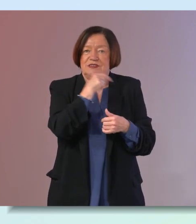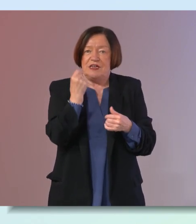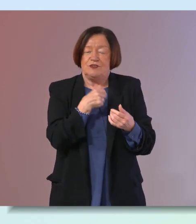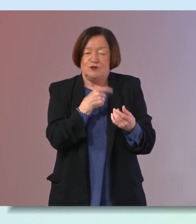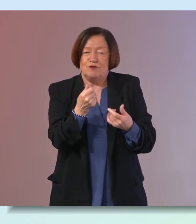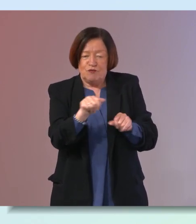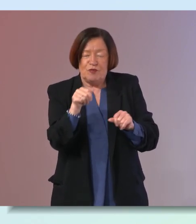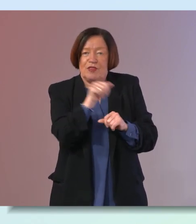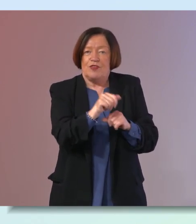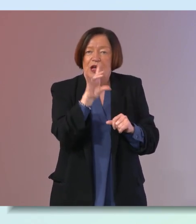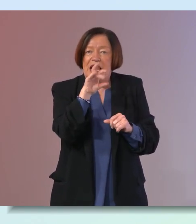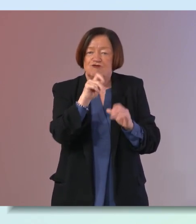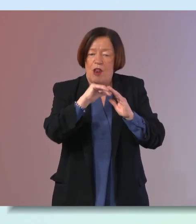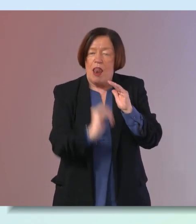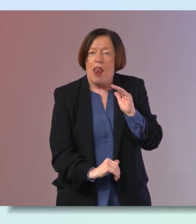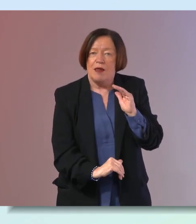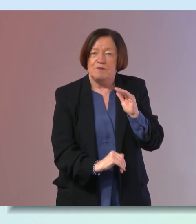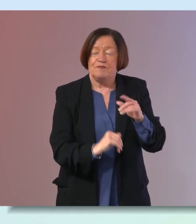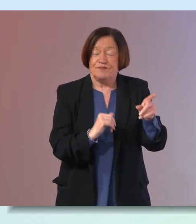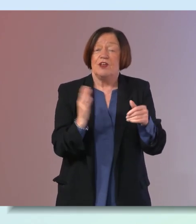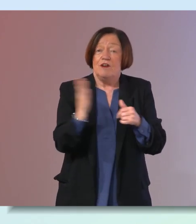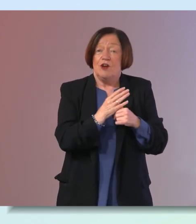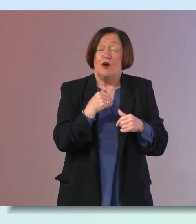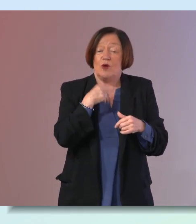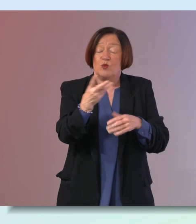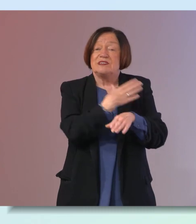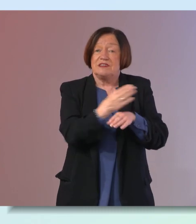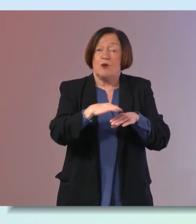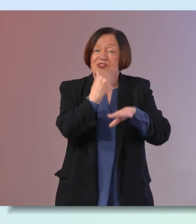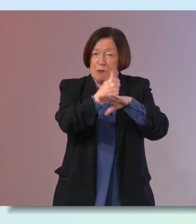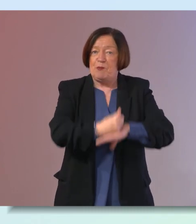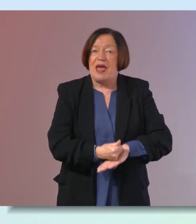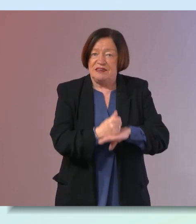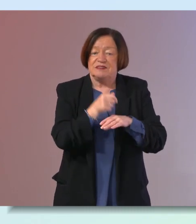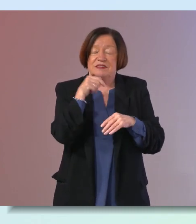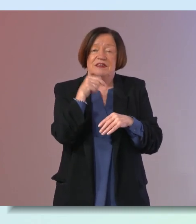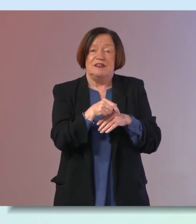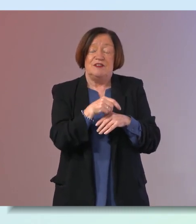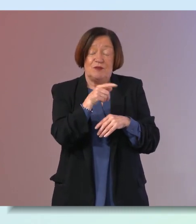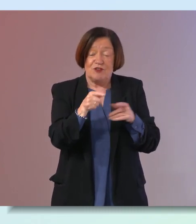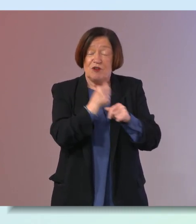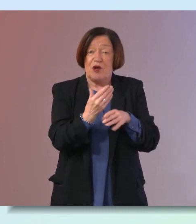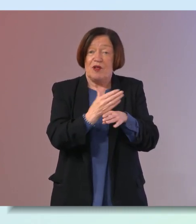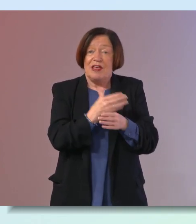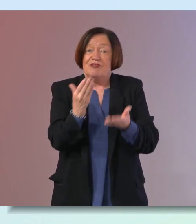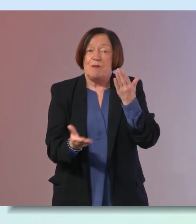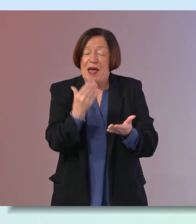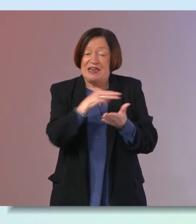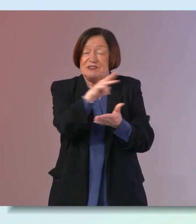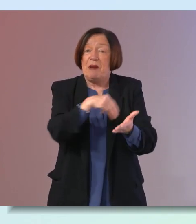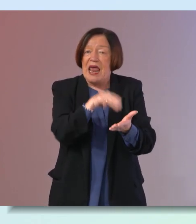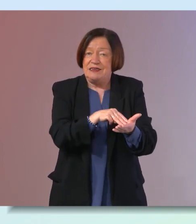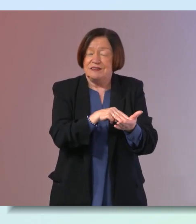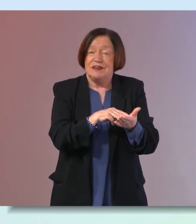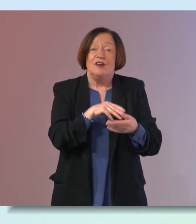do to get their their cholesterol down yeah so we would obviously start with the basics the fundamentals that i talked about earlier the the balance plate but